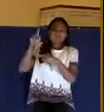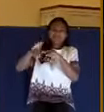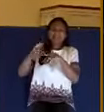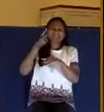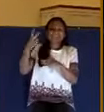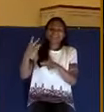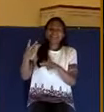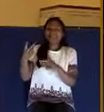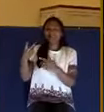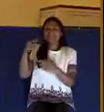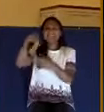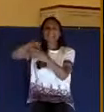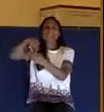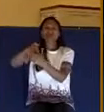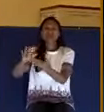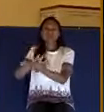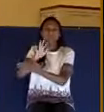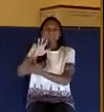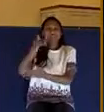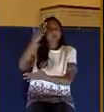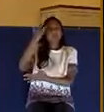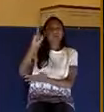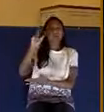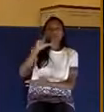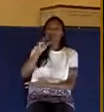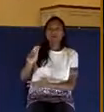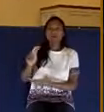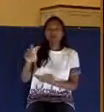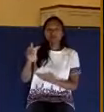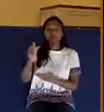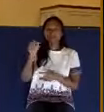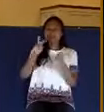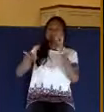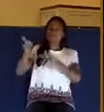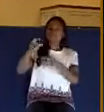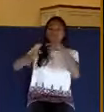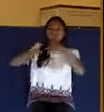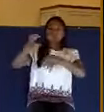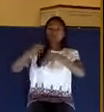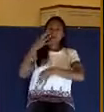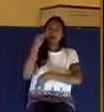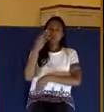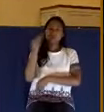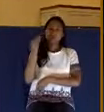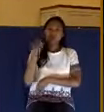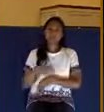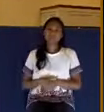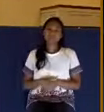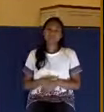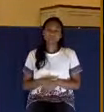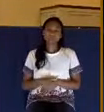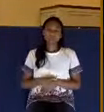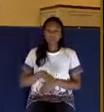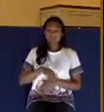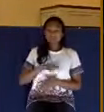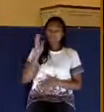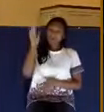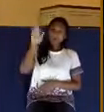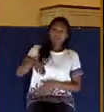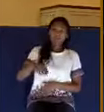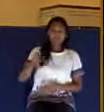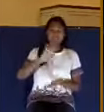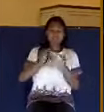shouldn't judge outwardly. But also, this is incompatible with what he demonstrated. In the whole life and ministry of Jesus, he never, ever